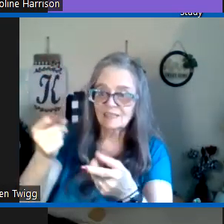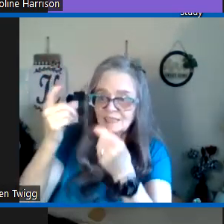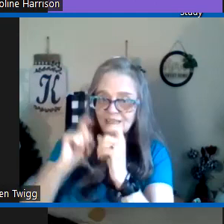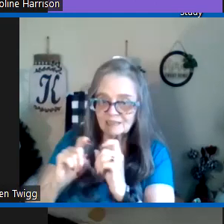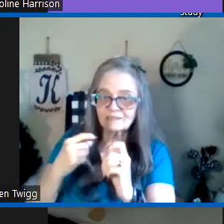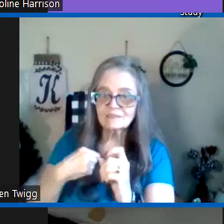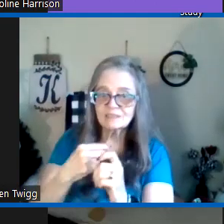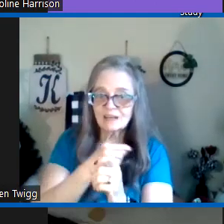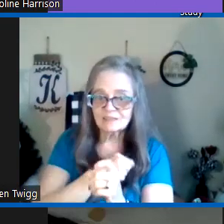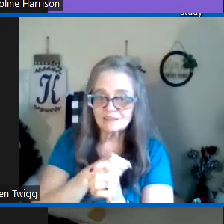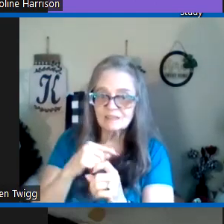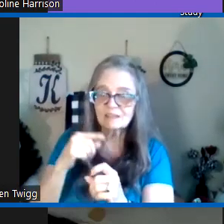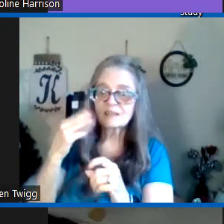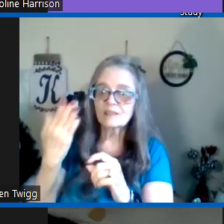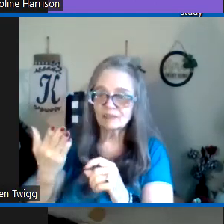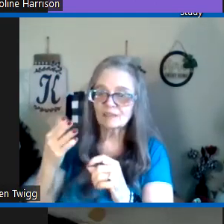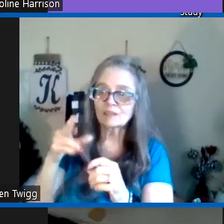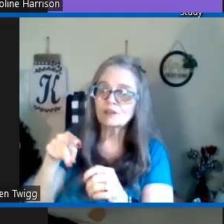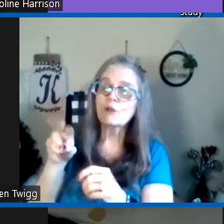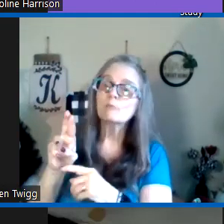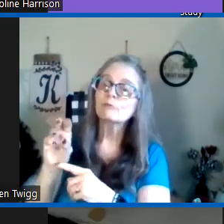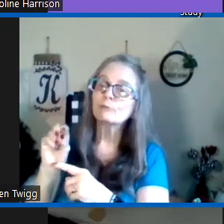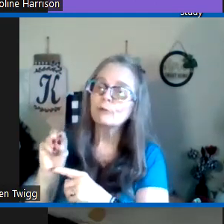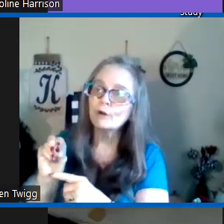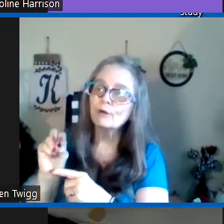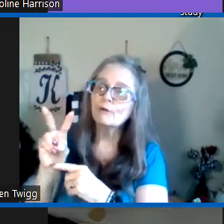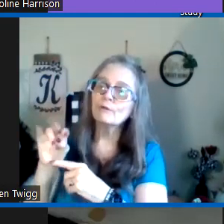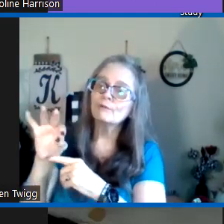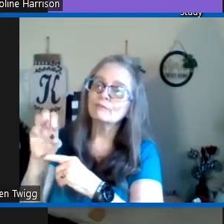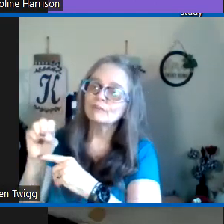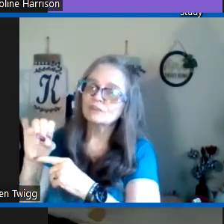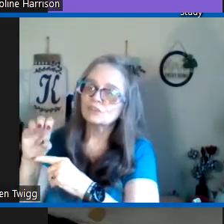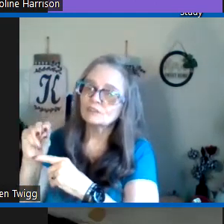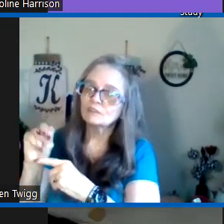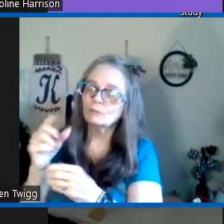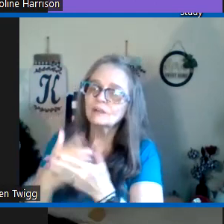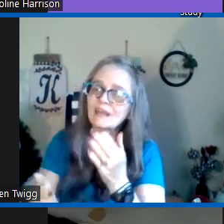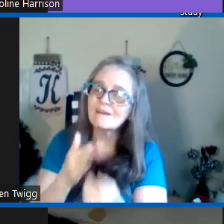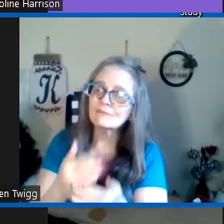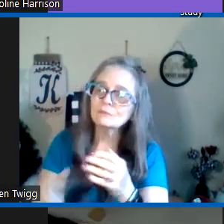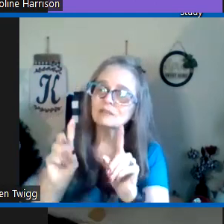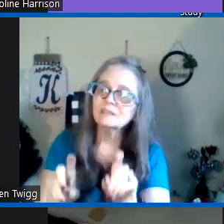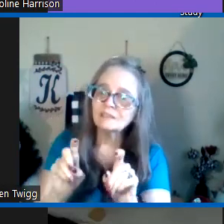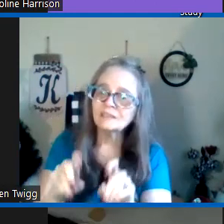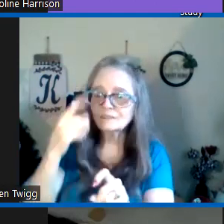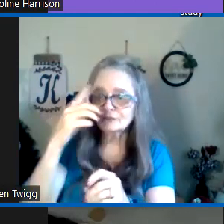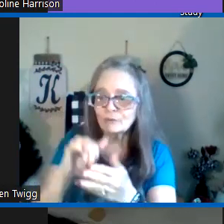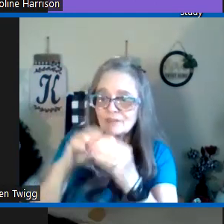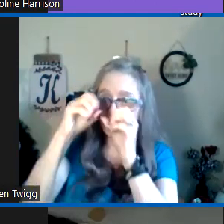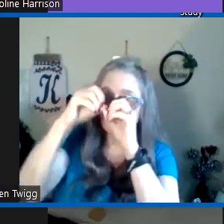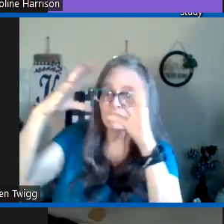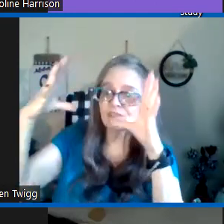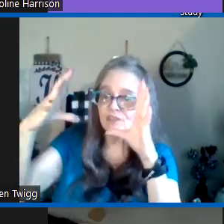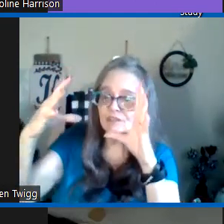he gives us the row vision whatever we need